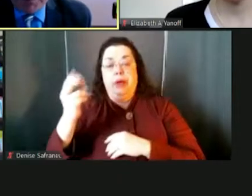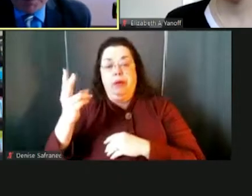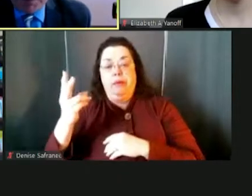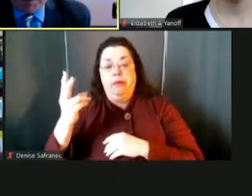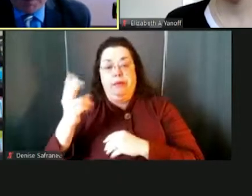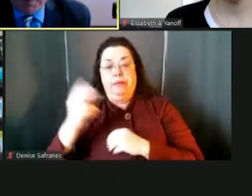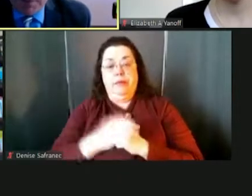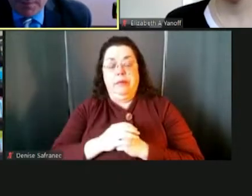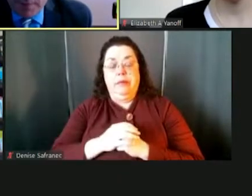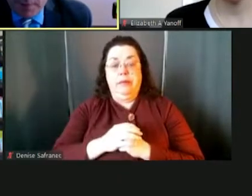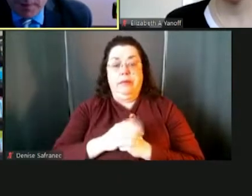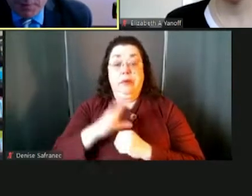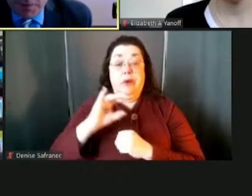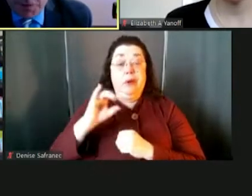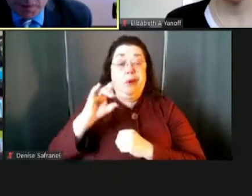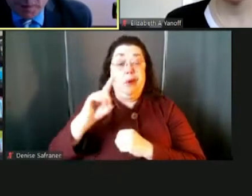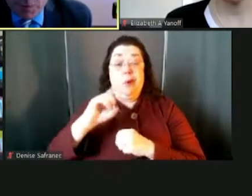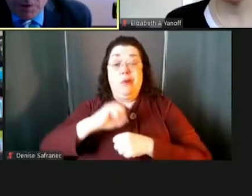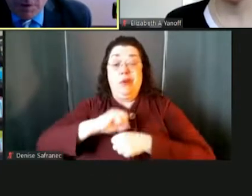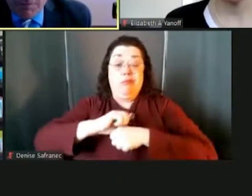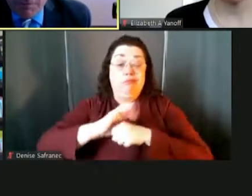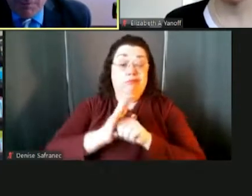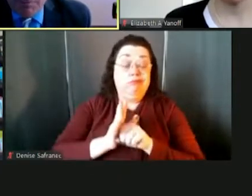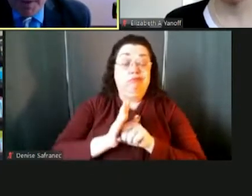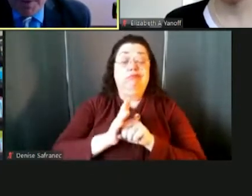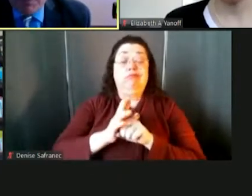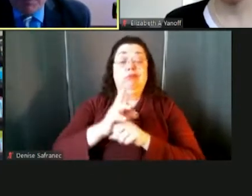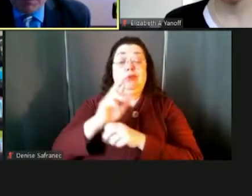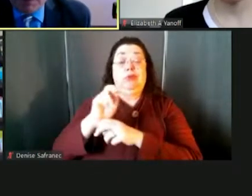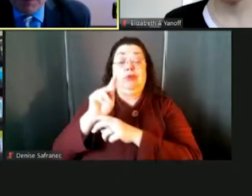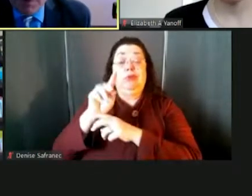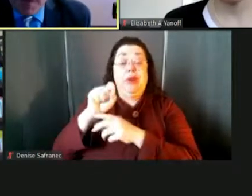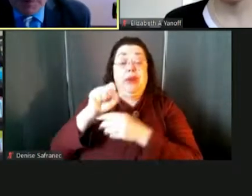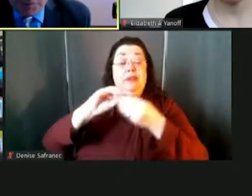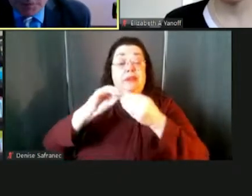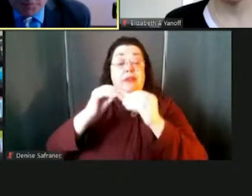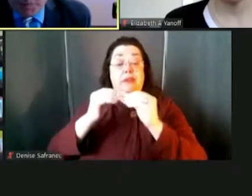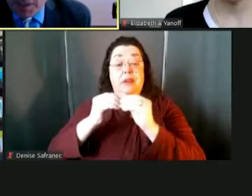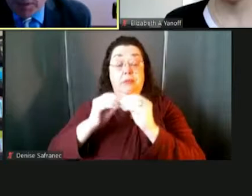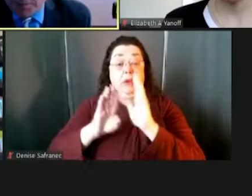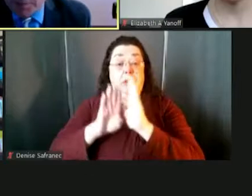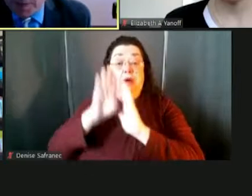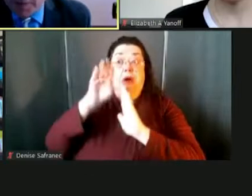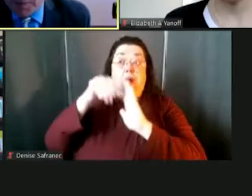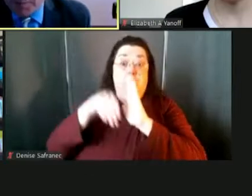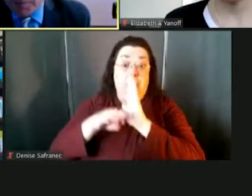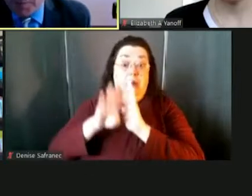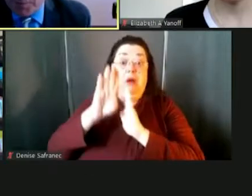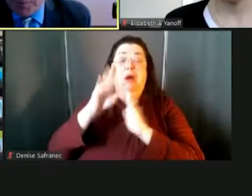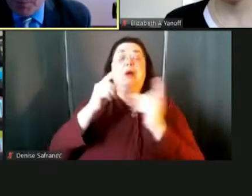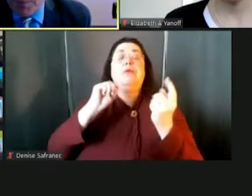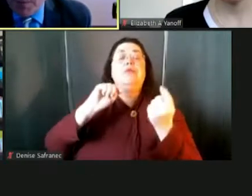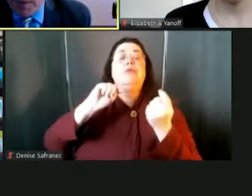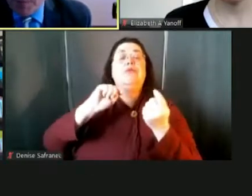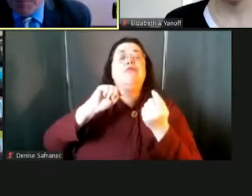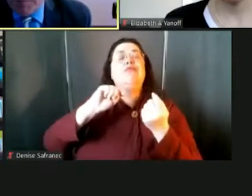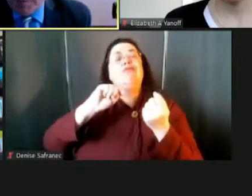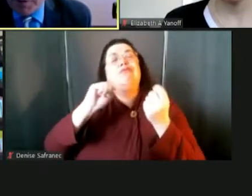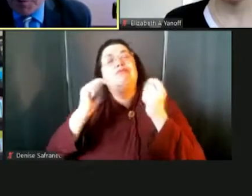rates have shifted in the region, we've been trying to be as responsive as possible to